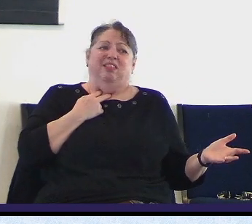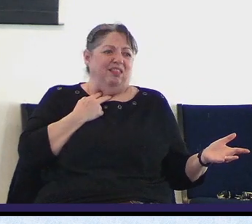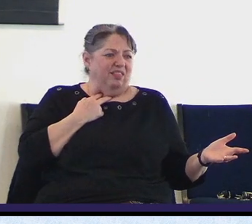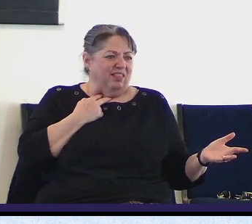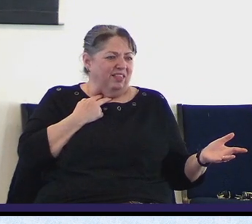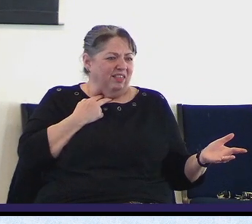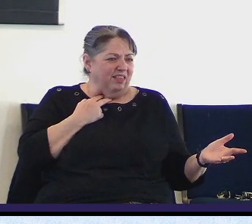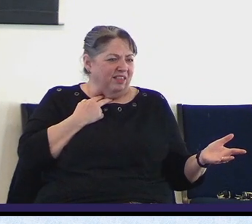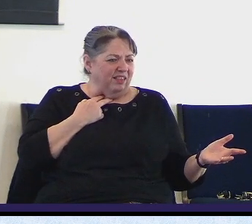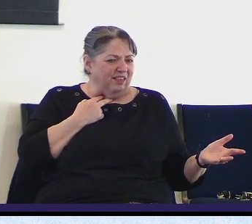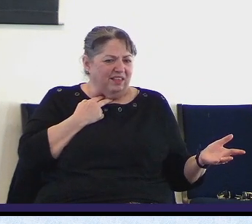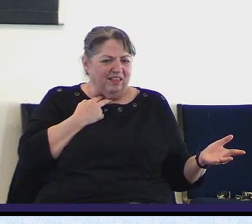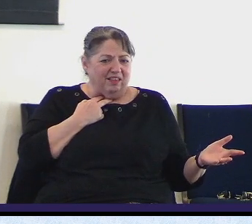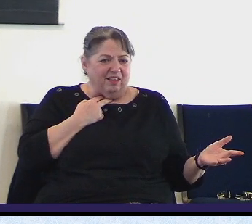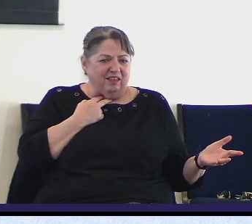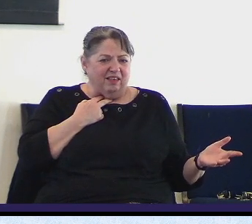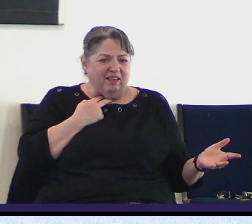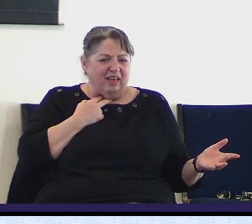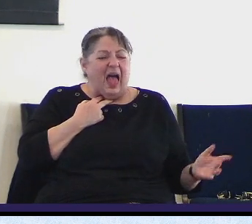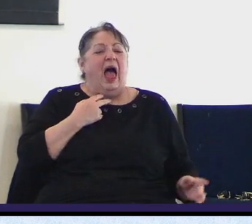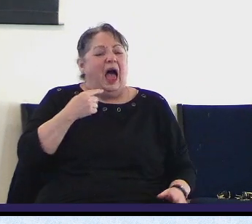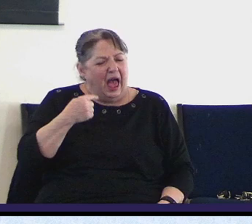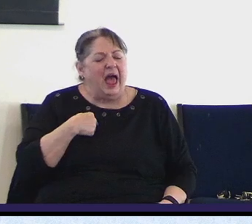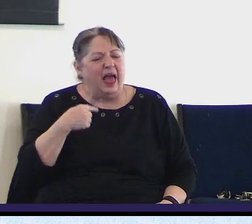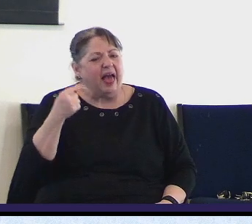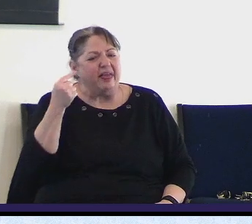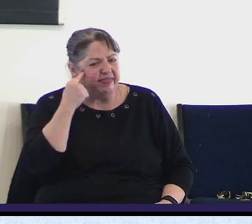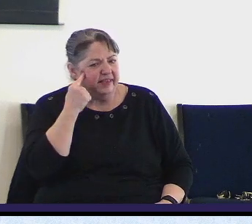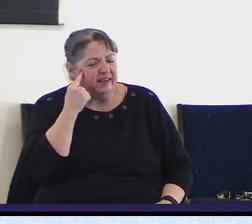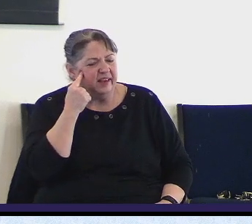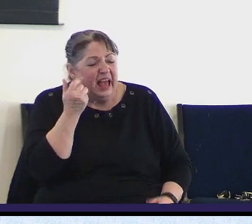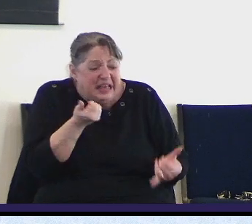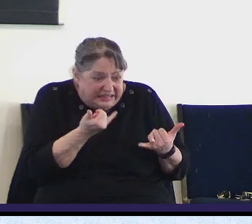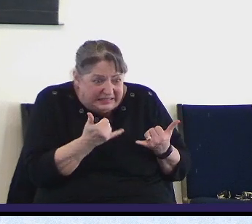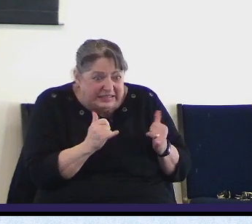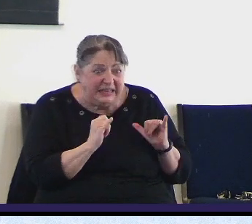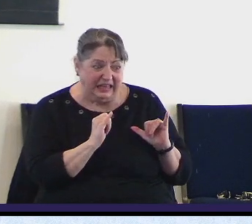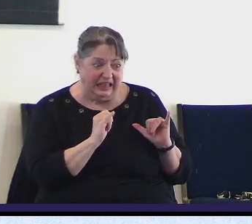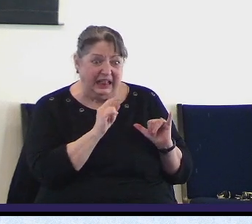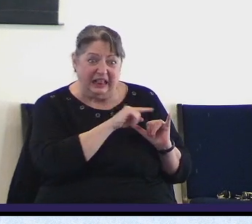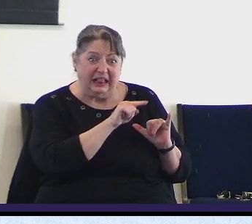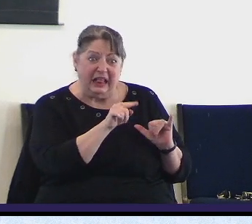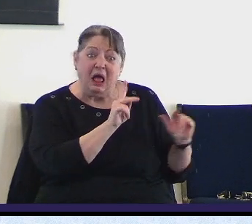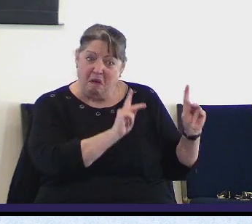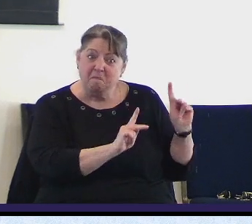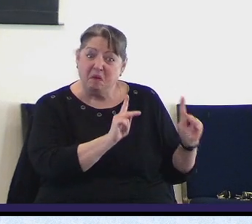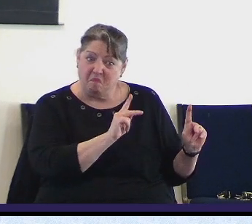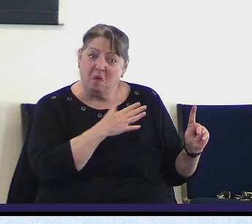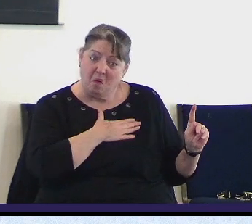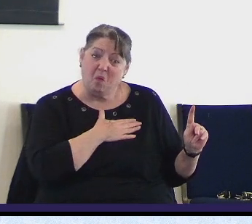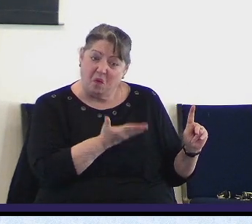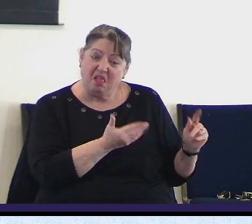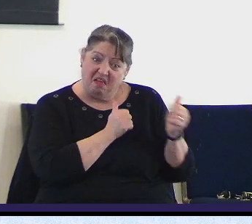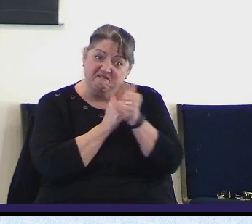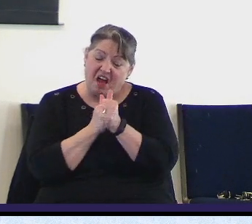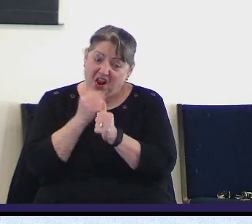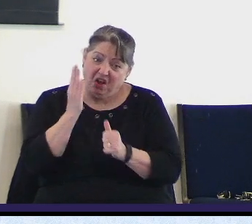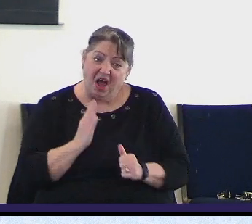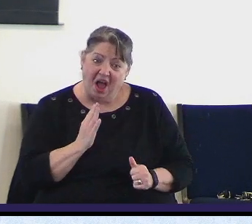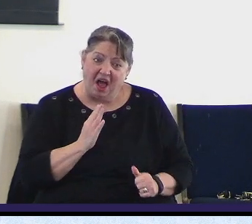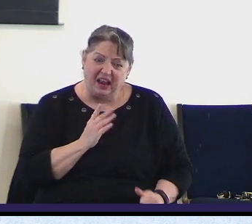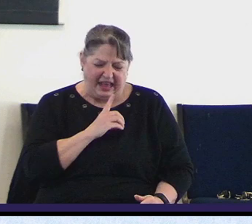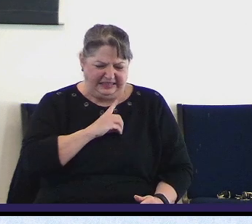I believe that there were godly people around them in those days. Maybe not too much. David wasn't the only one, but